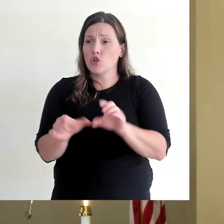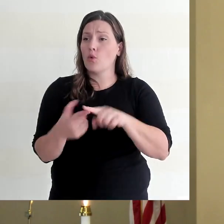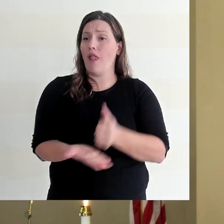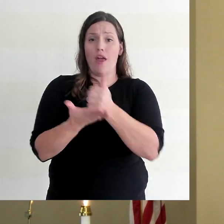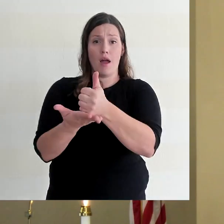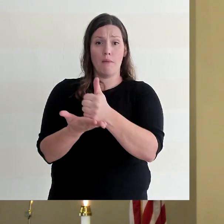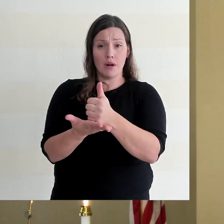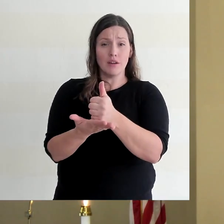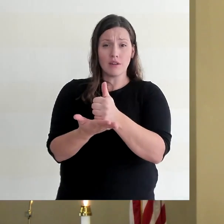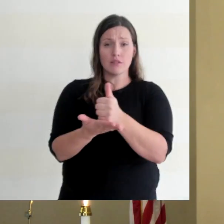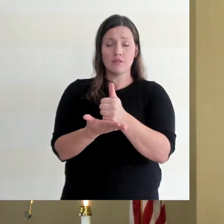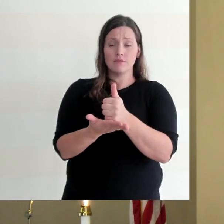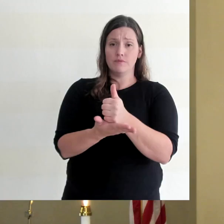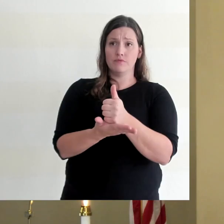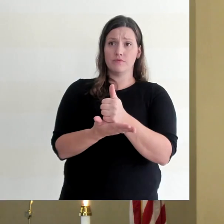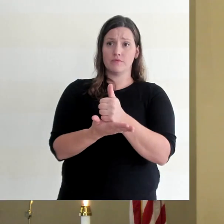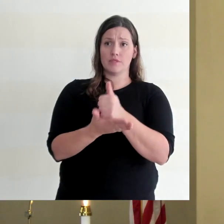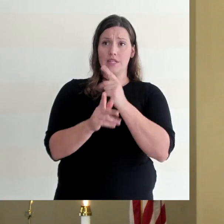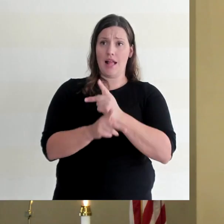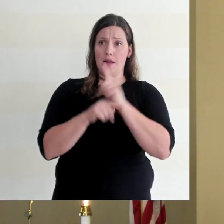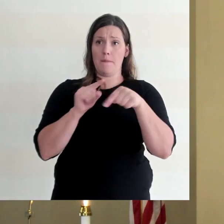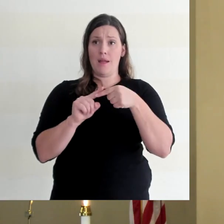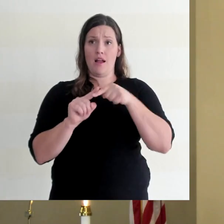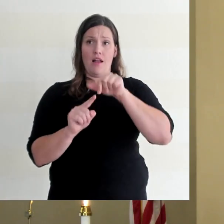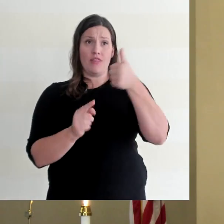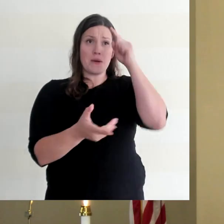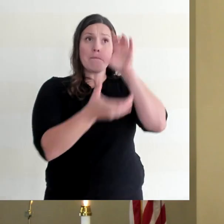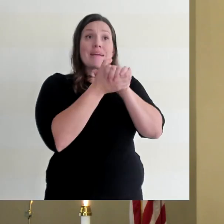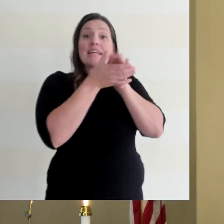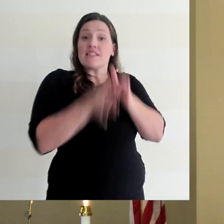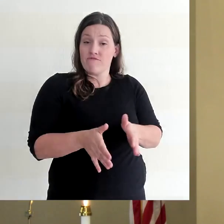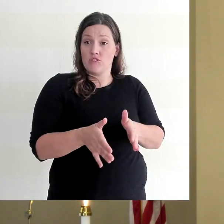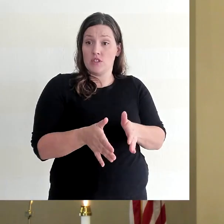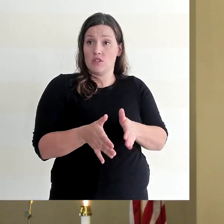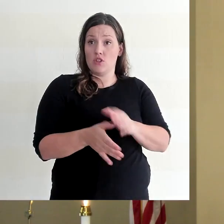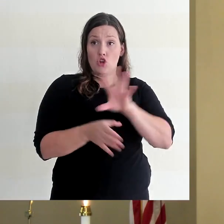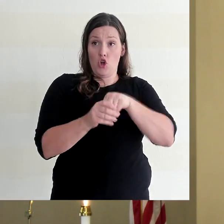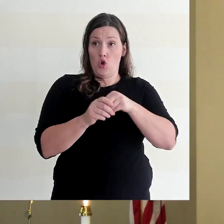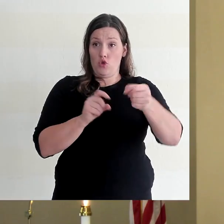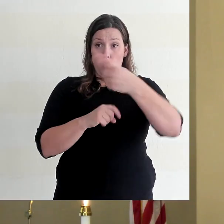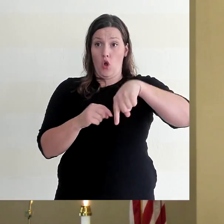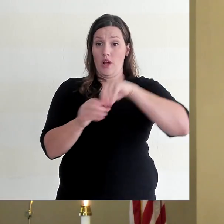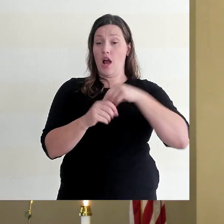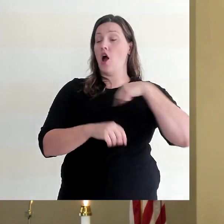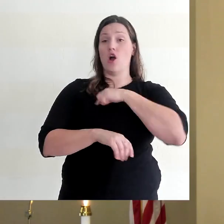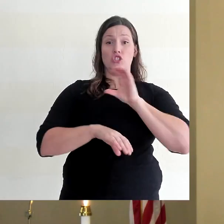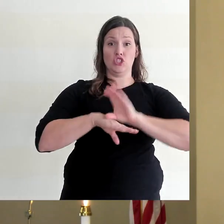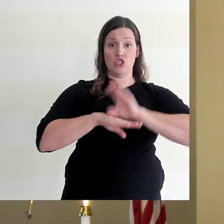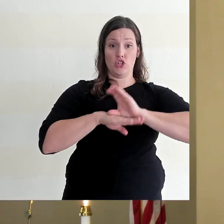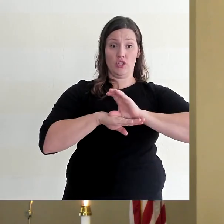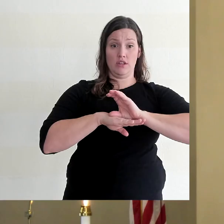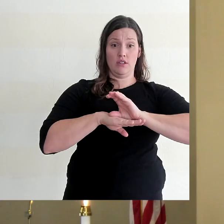can to help. We care about other believers, especially those in our congregation.